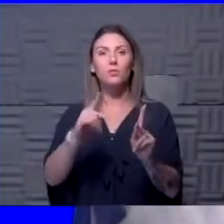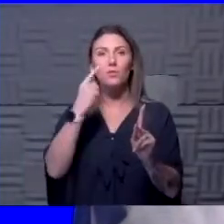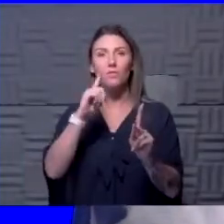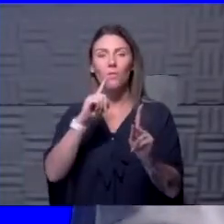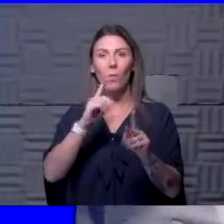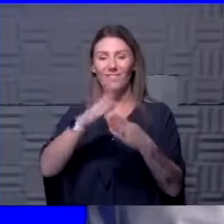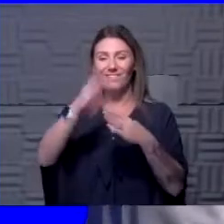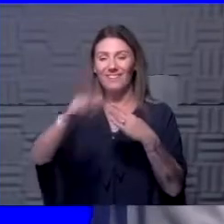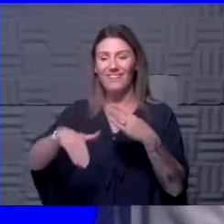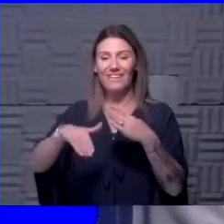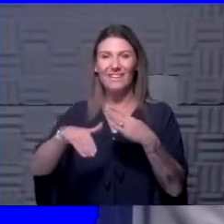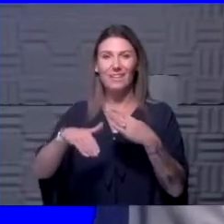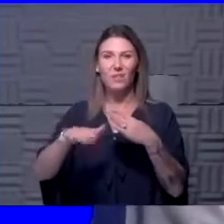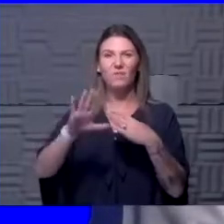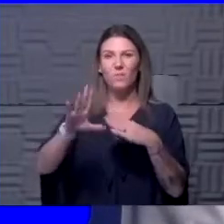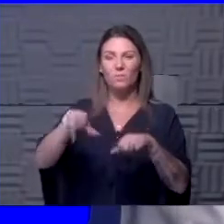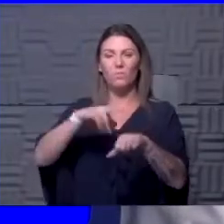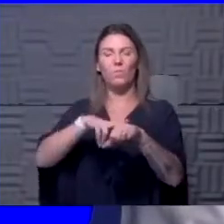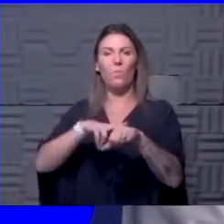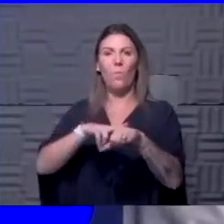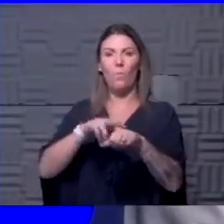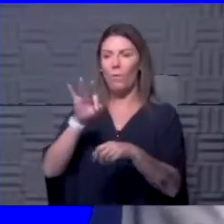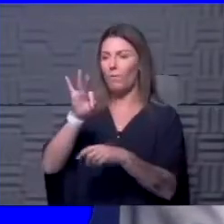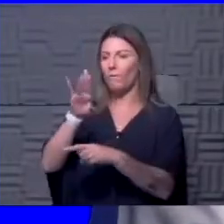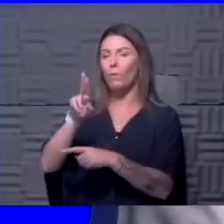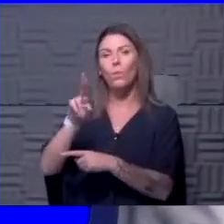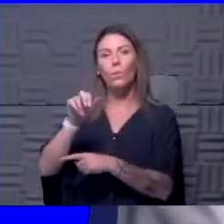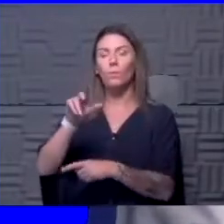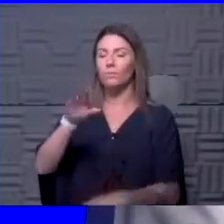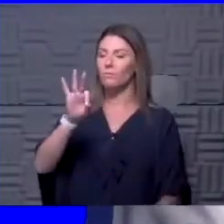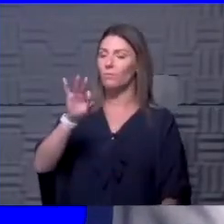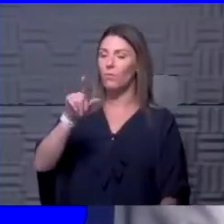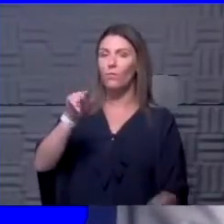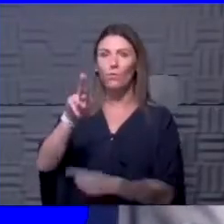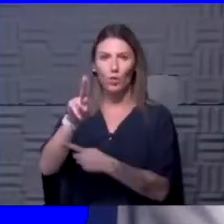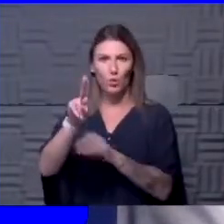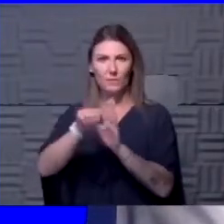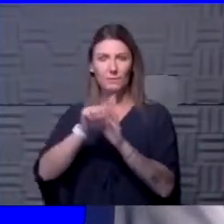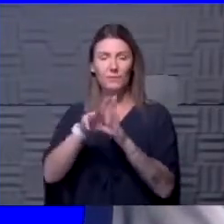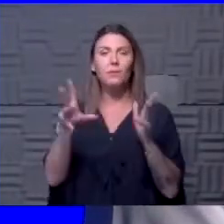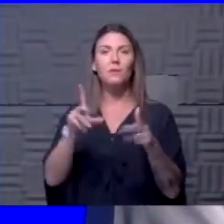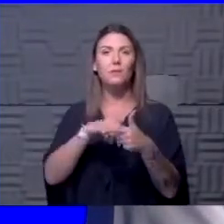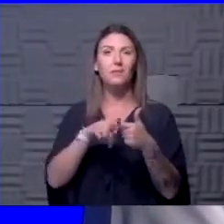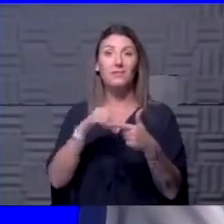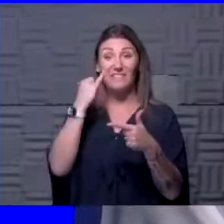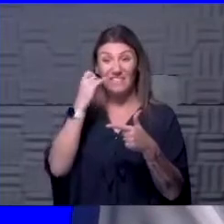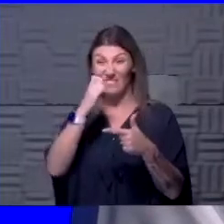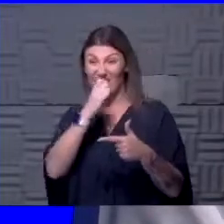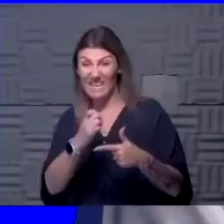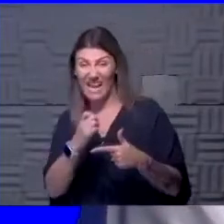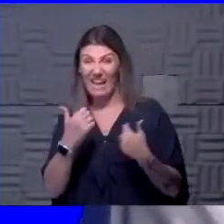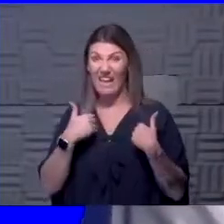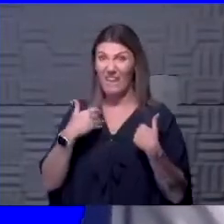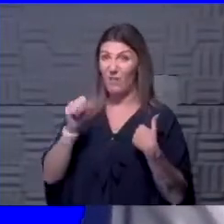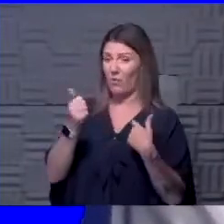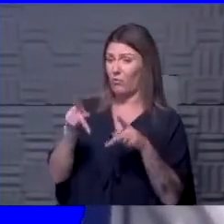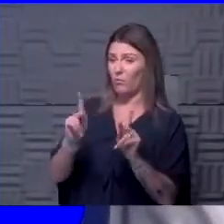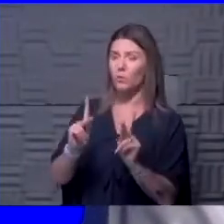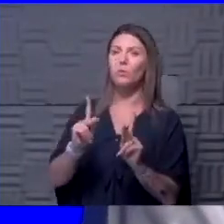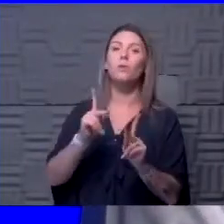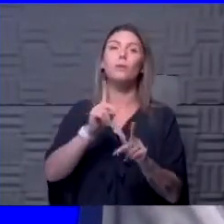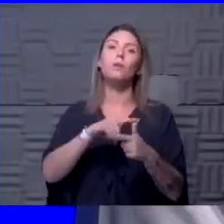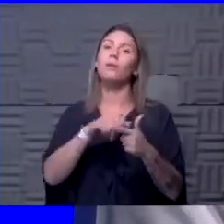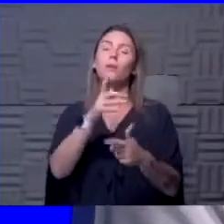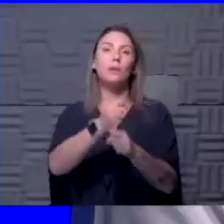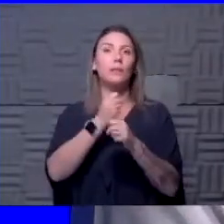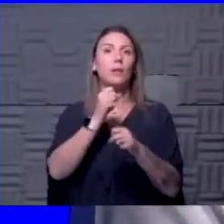flu season. But if you don't think you'll have another opportunity, then get it when you can. We know that